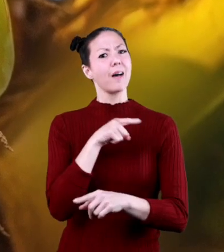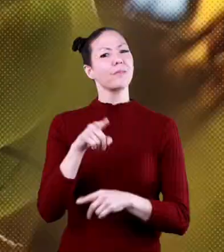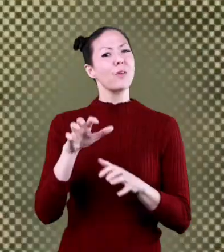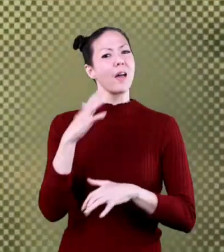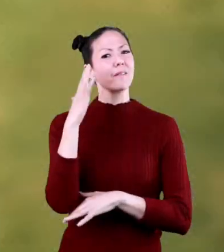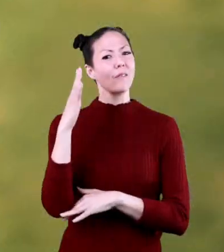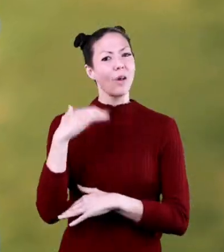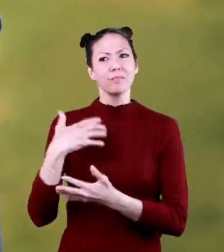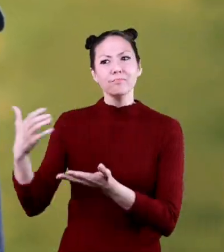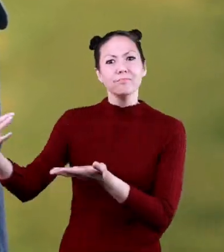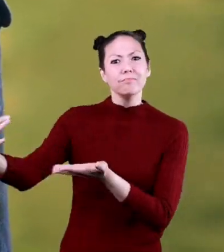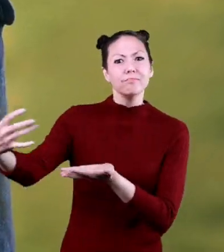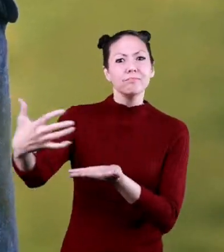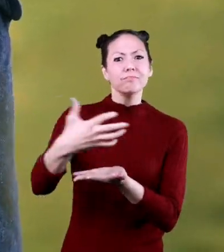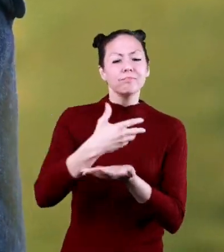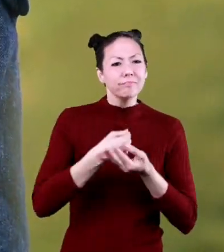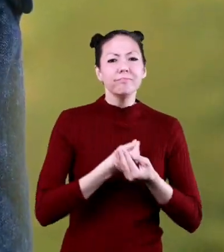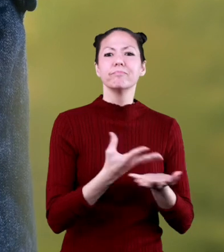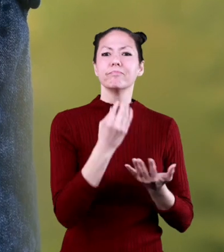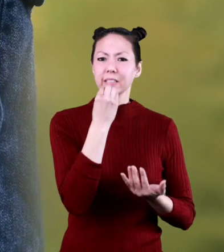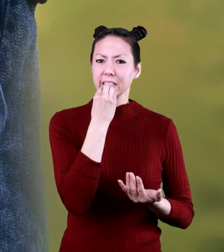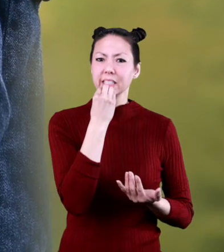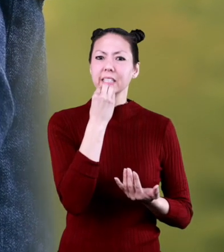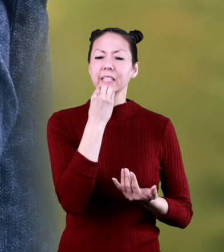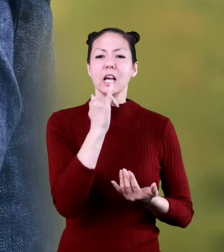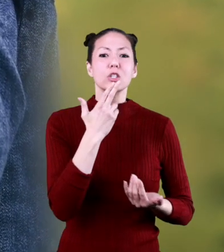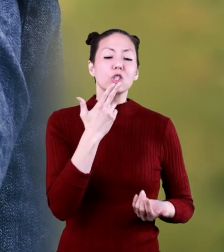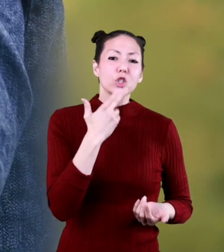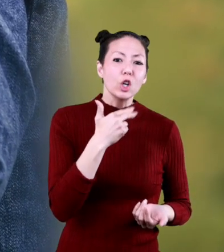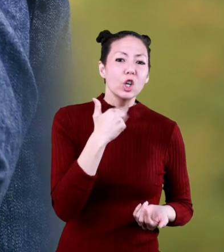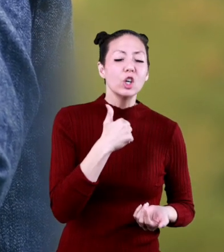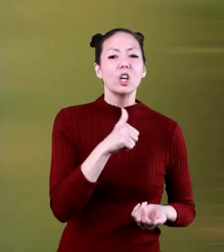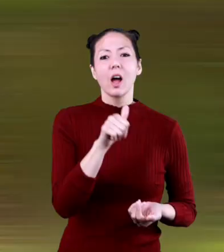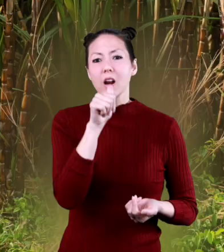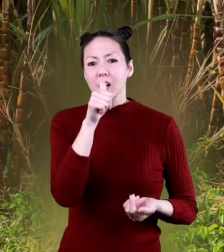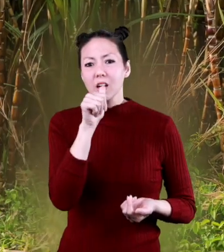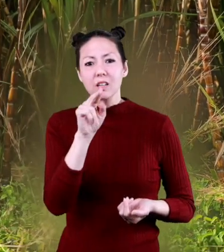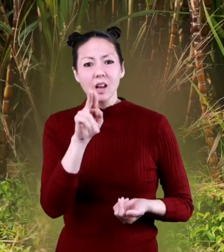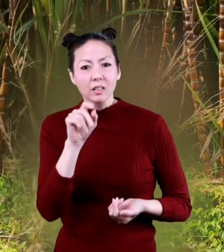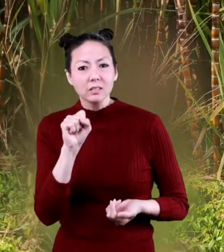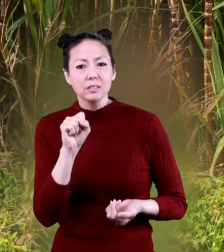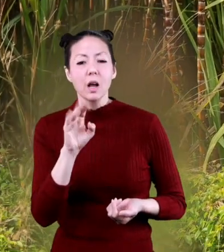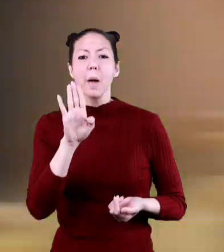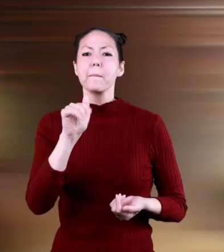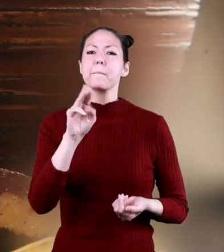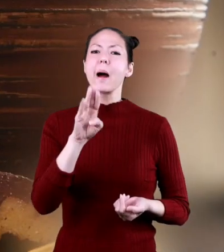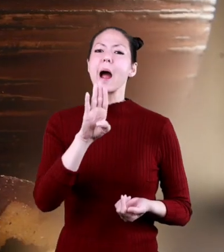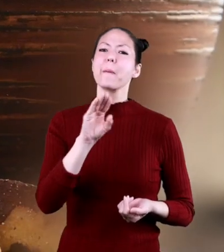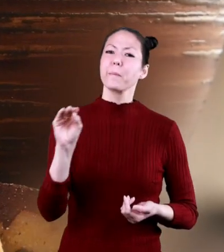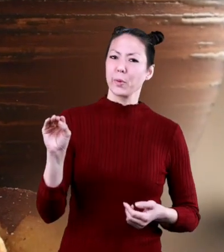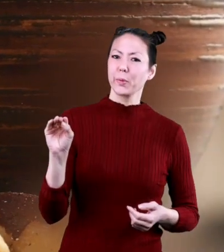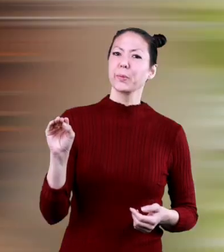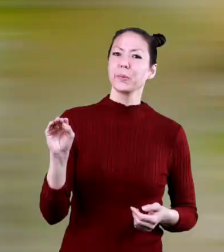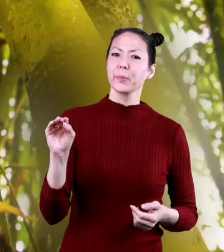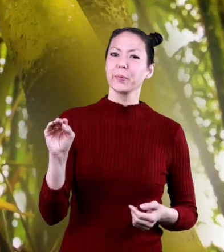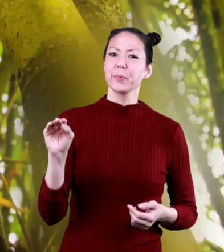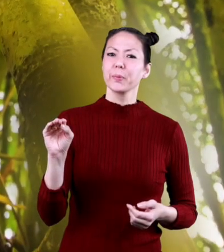from the rainforest. So do other items, like sugar, nuts,